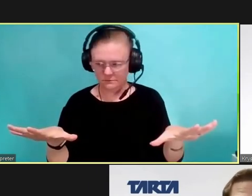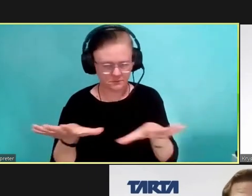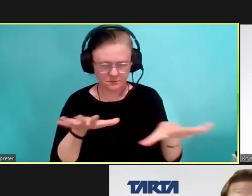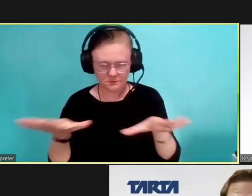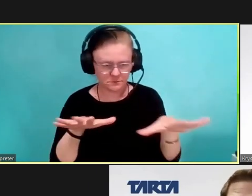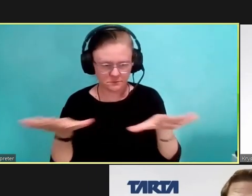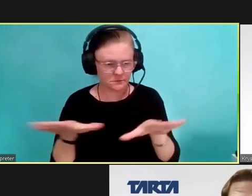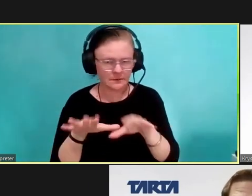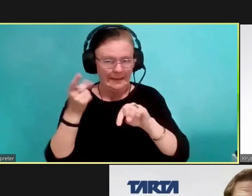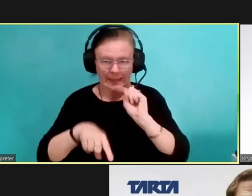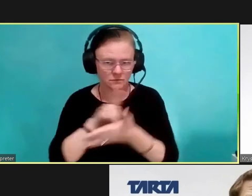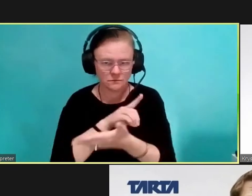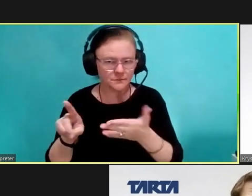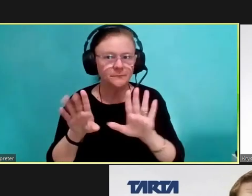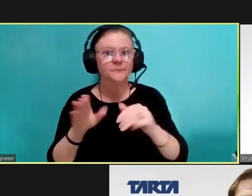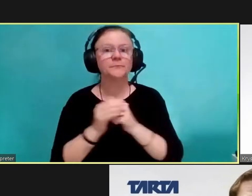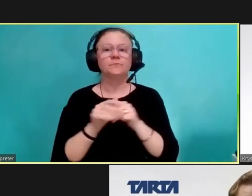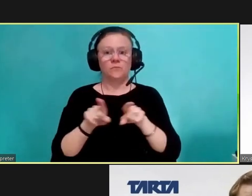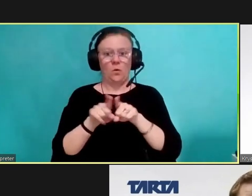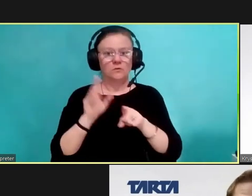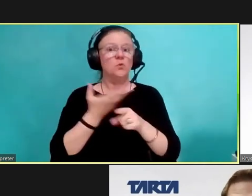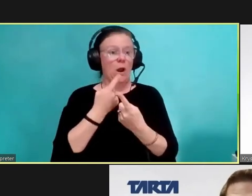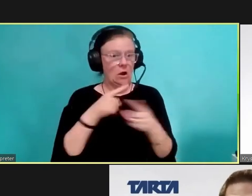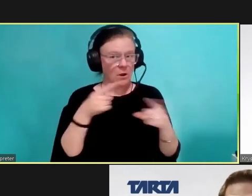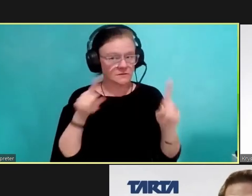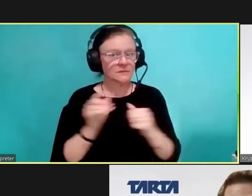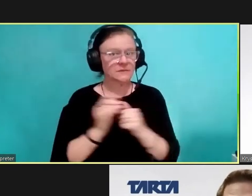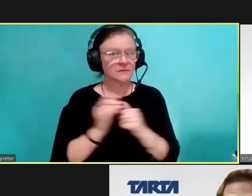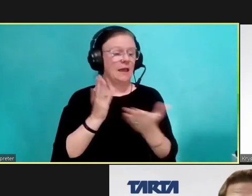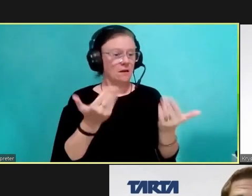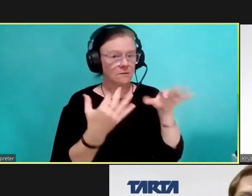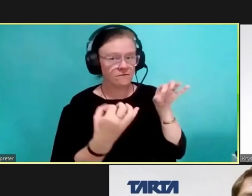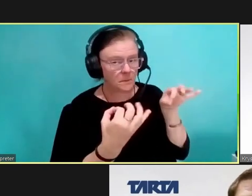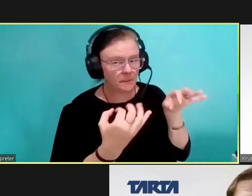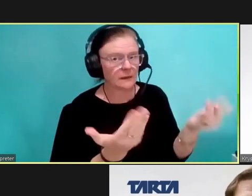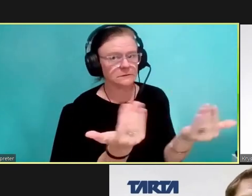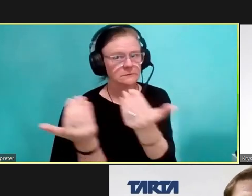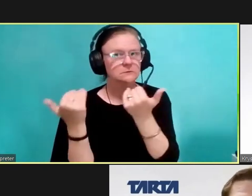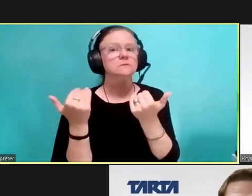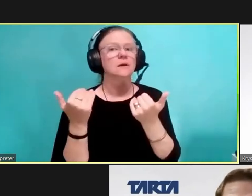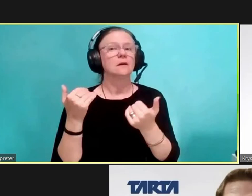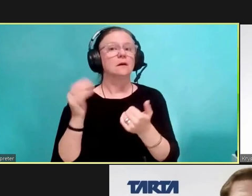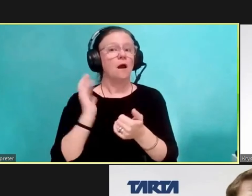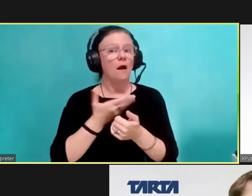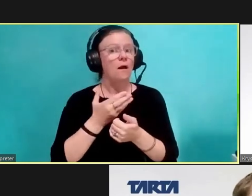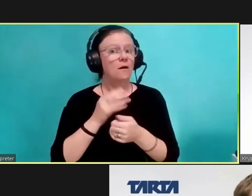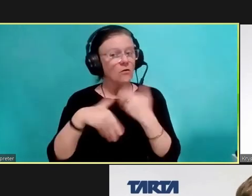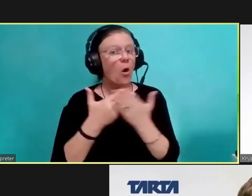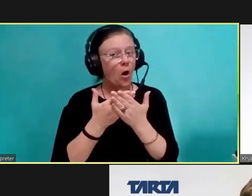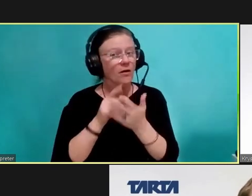program includes the analysis process and public engagement, and the complete program can be found on Tarta's